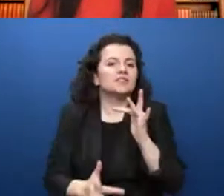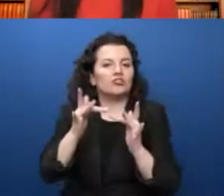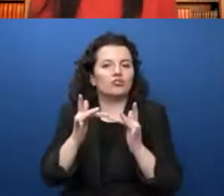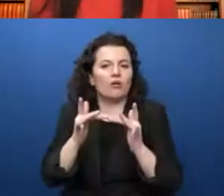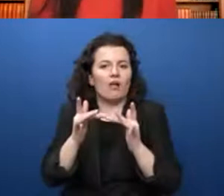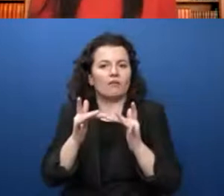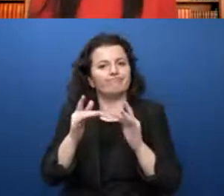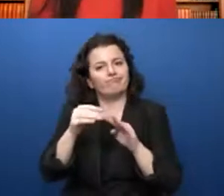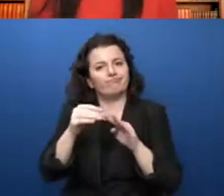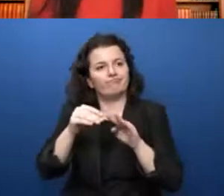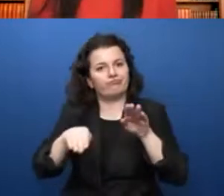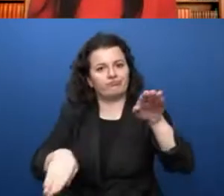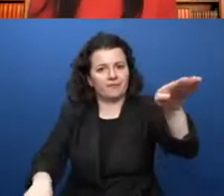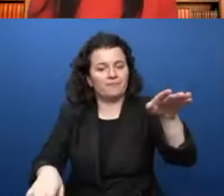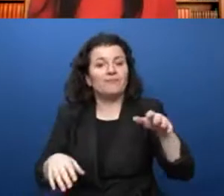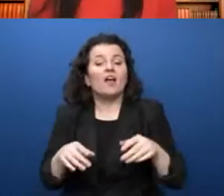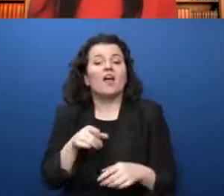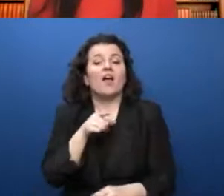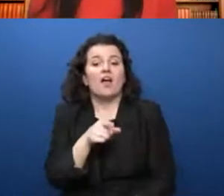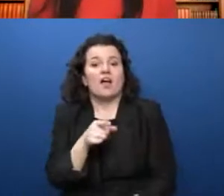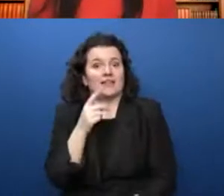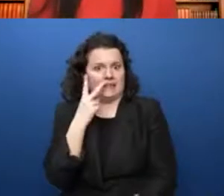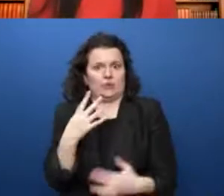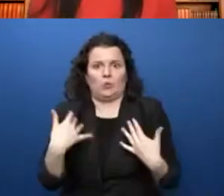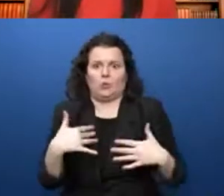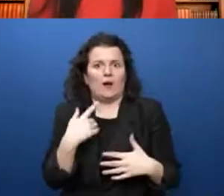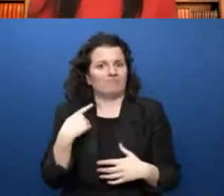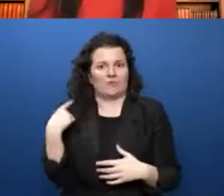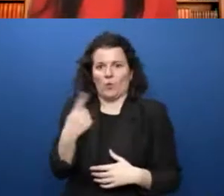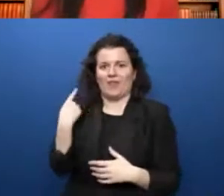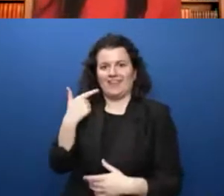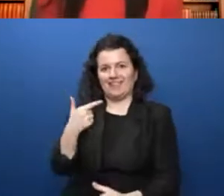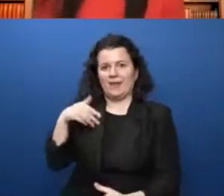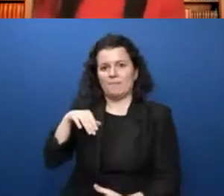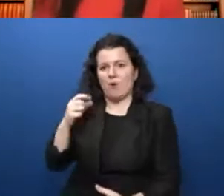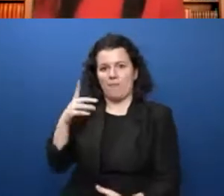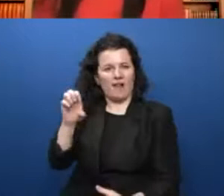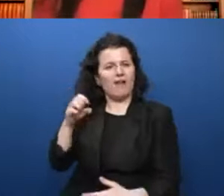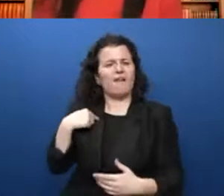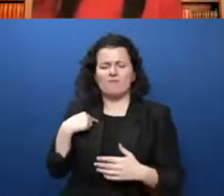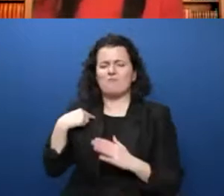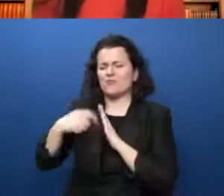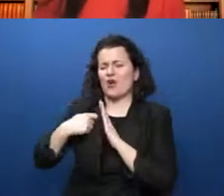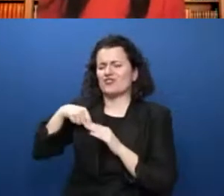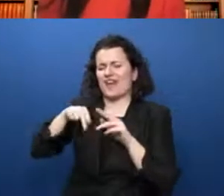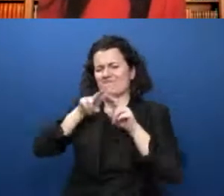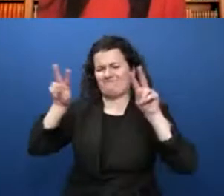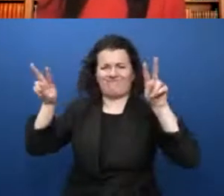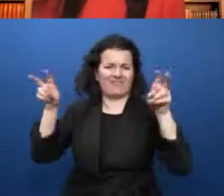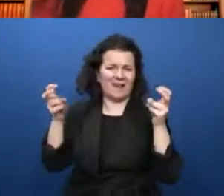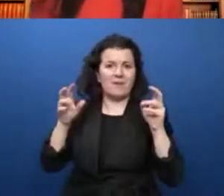There's a project that we are very proud of at T-Mobile called the 10 Million Project. It's an initiative